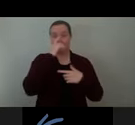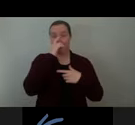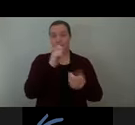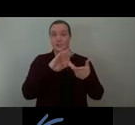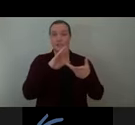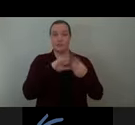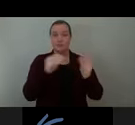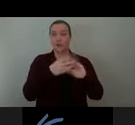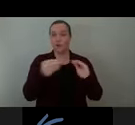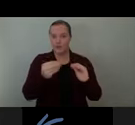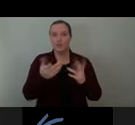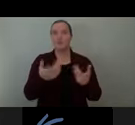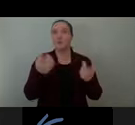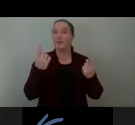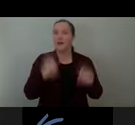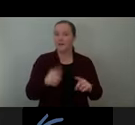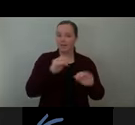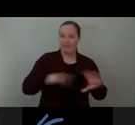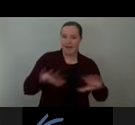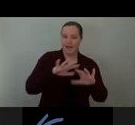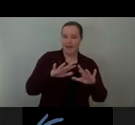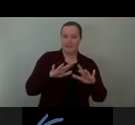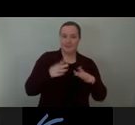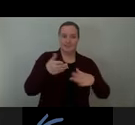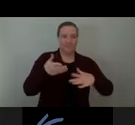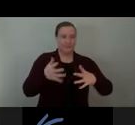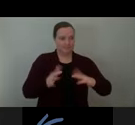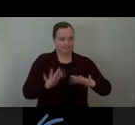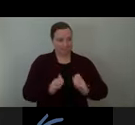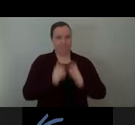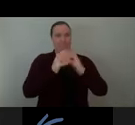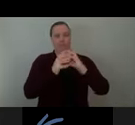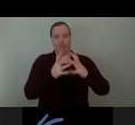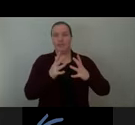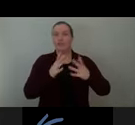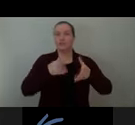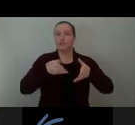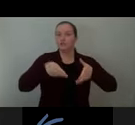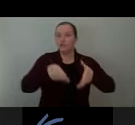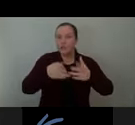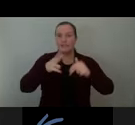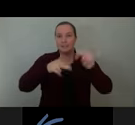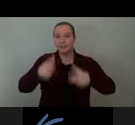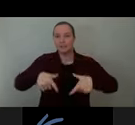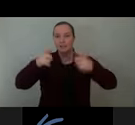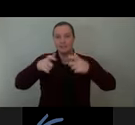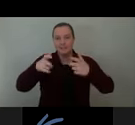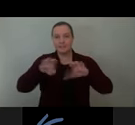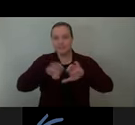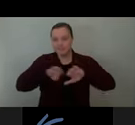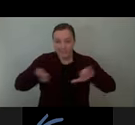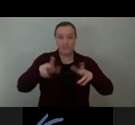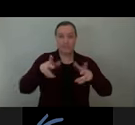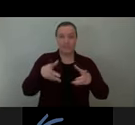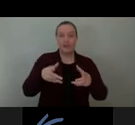there was streets and buildings being peeled back to make way for timber scaffolds and big machines.